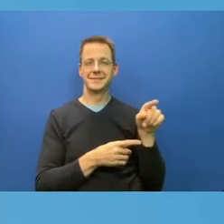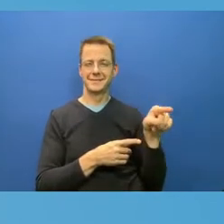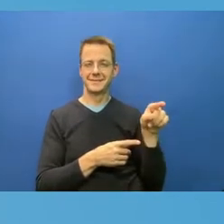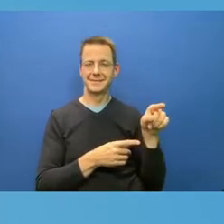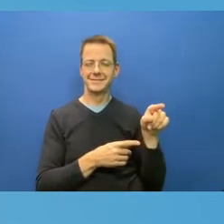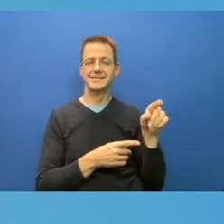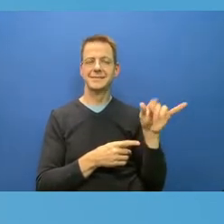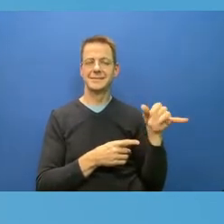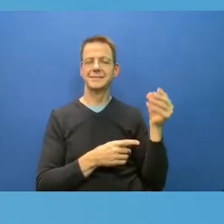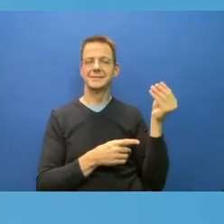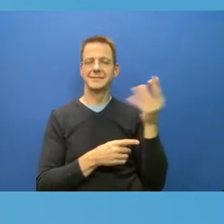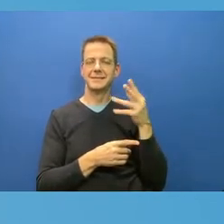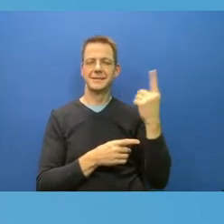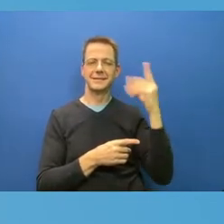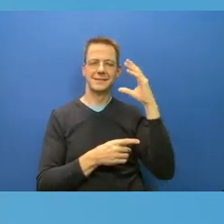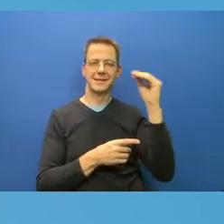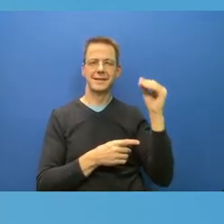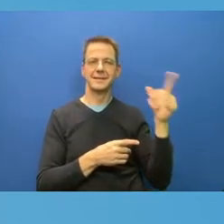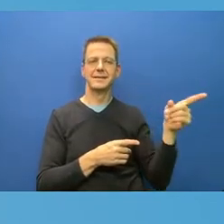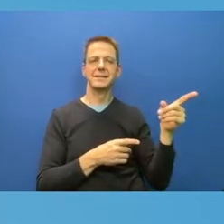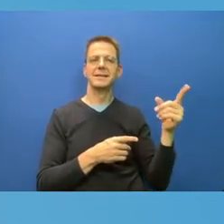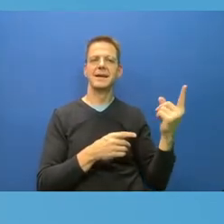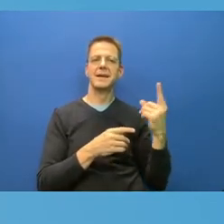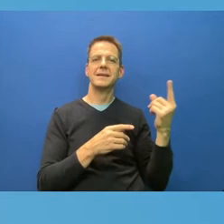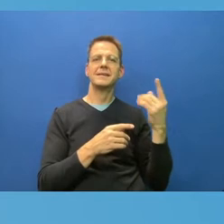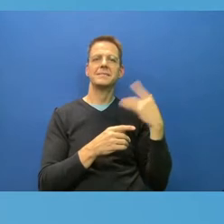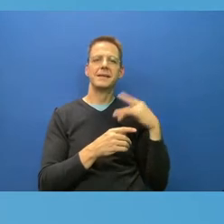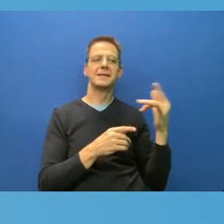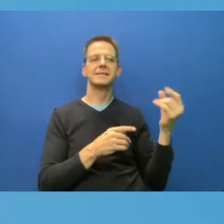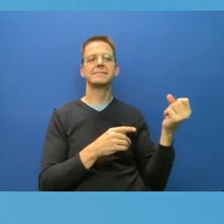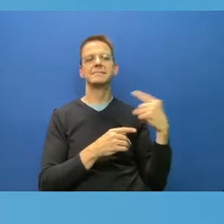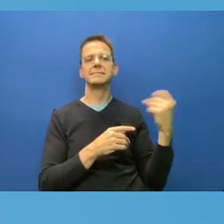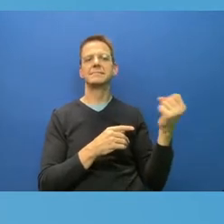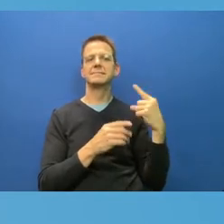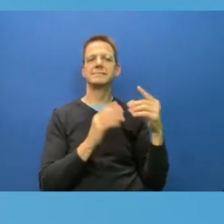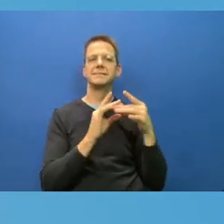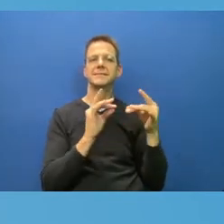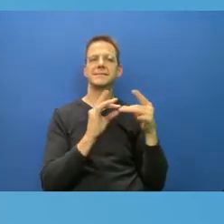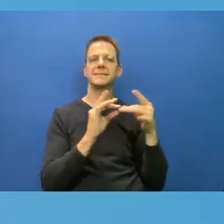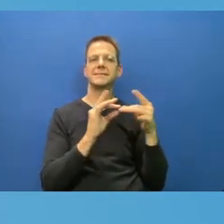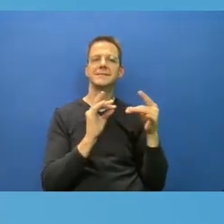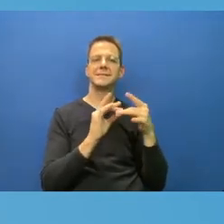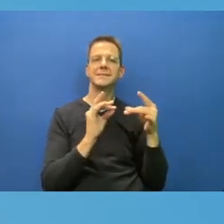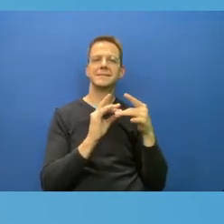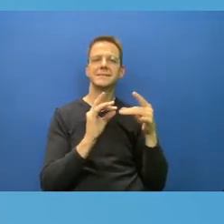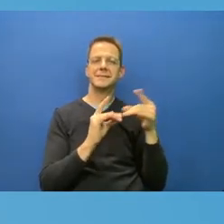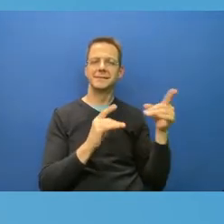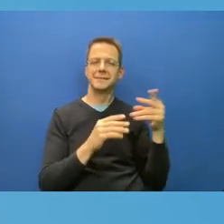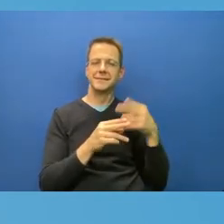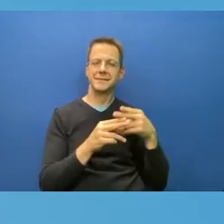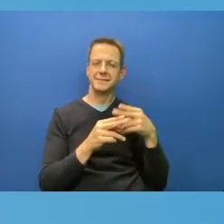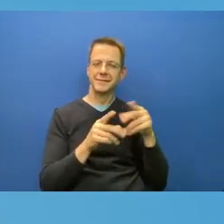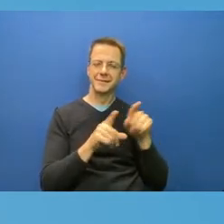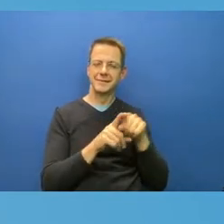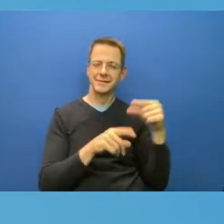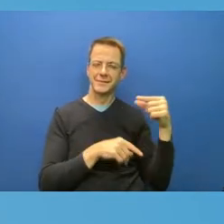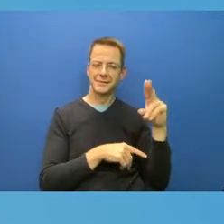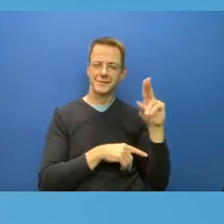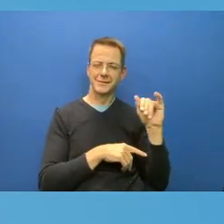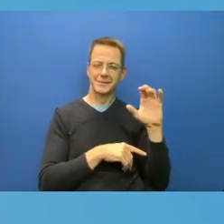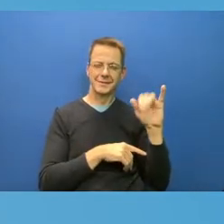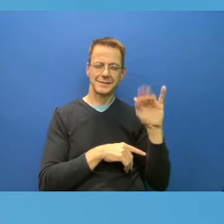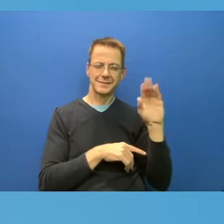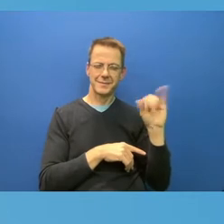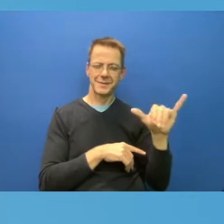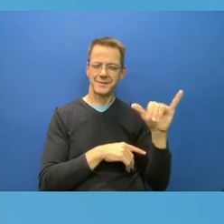name is like Gucci Boy or something like that. Gucci Boy always pops up. Whatever I say, Gucci Boy pops up and tells me I'm a